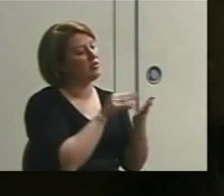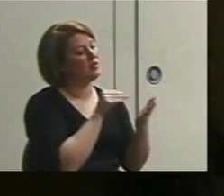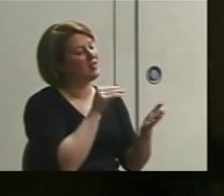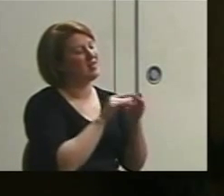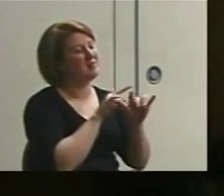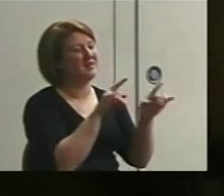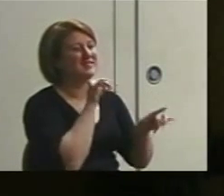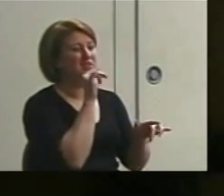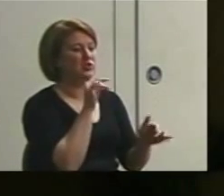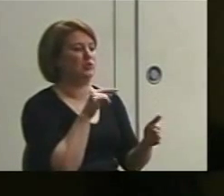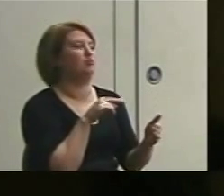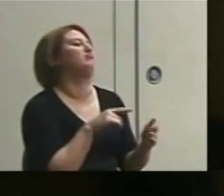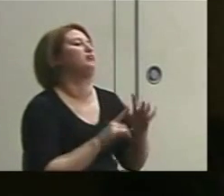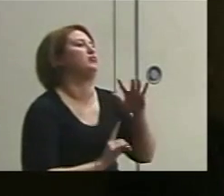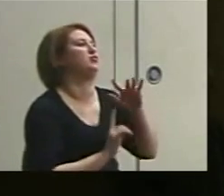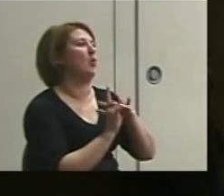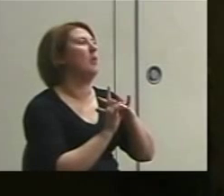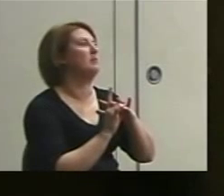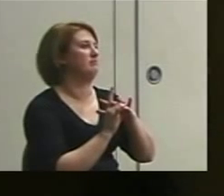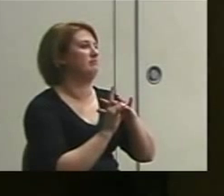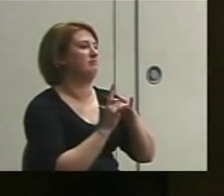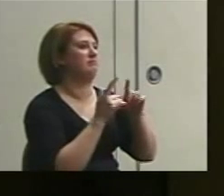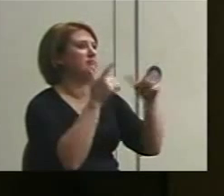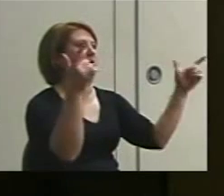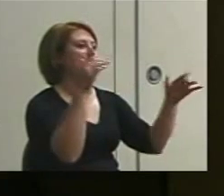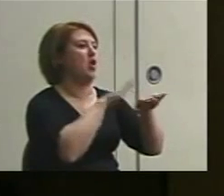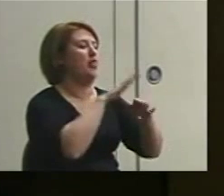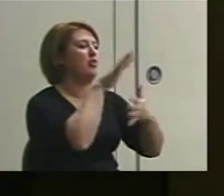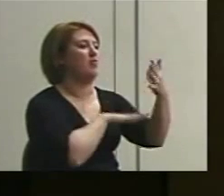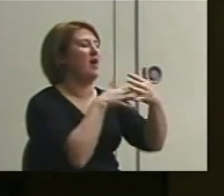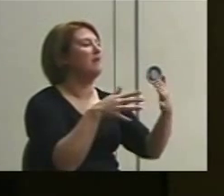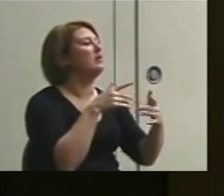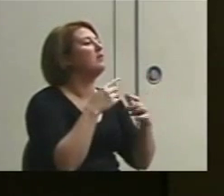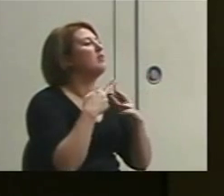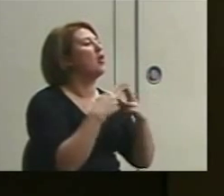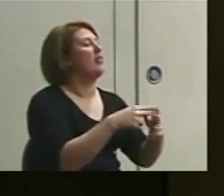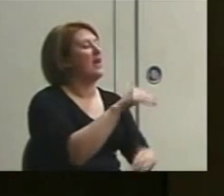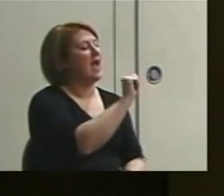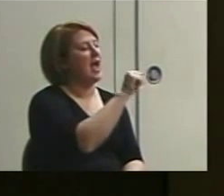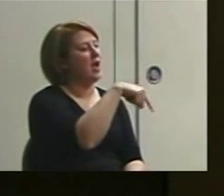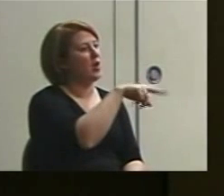it doesn't show up real big on our graph. We call that part acquisition.